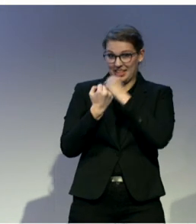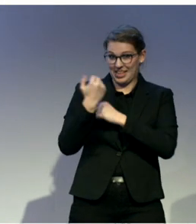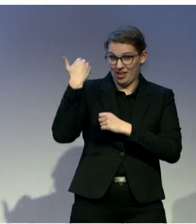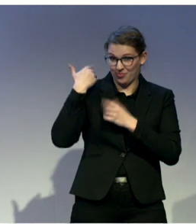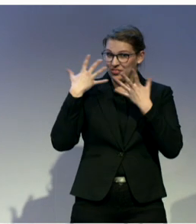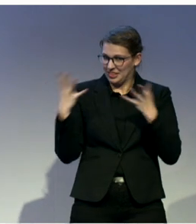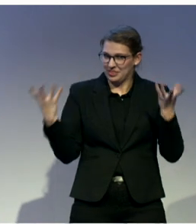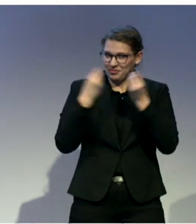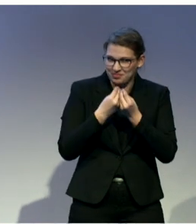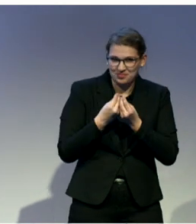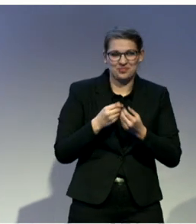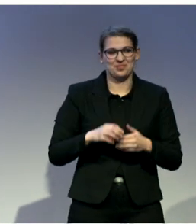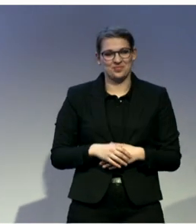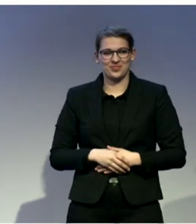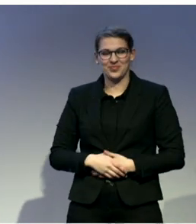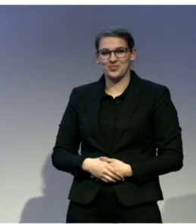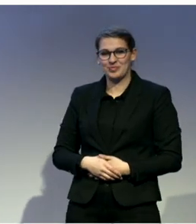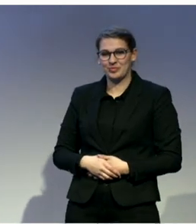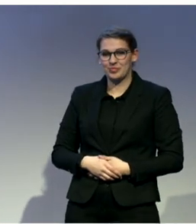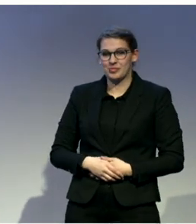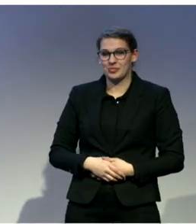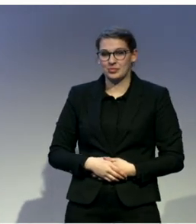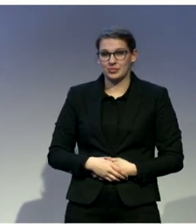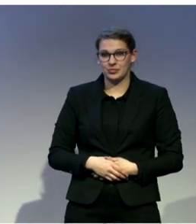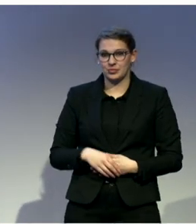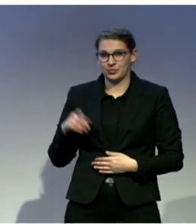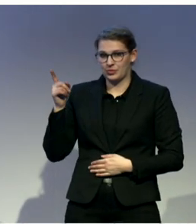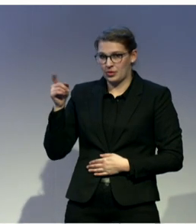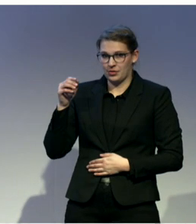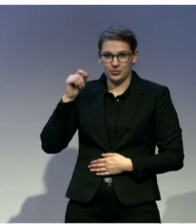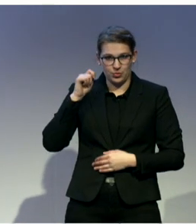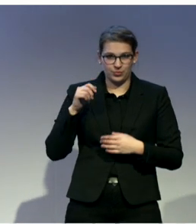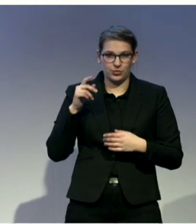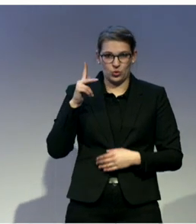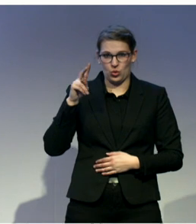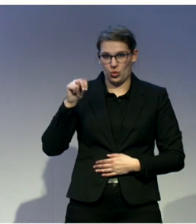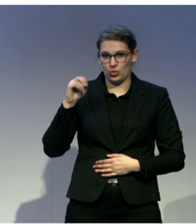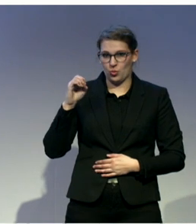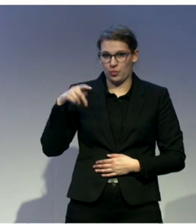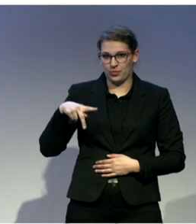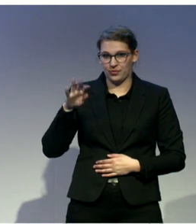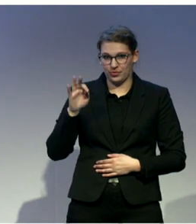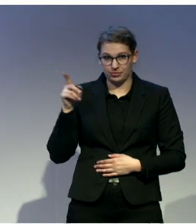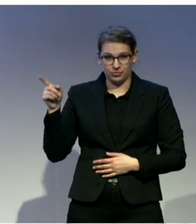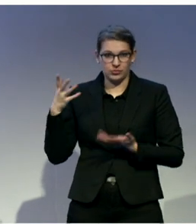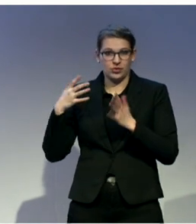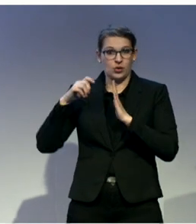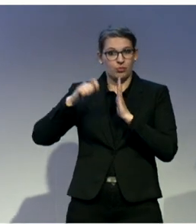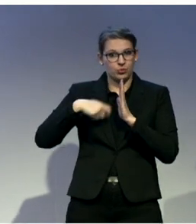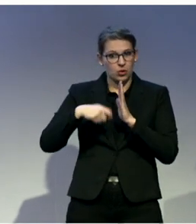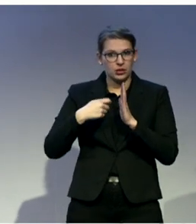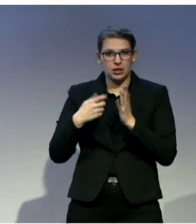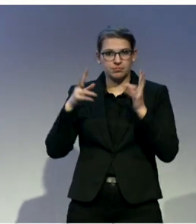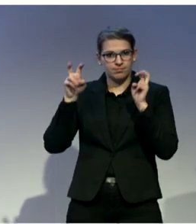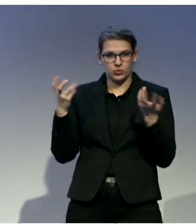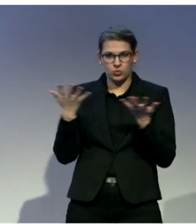So the essence of this project is really to advance the rights of and empower people who are deaf. And